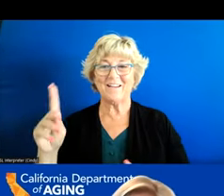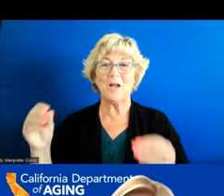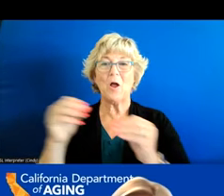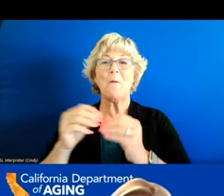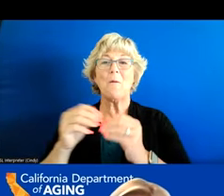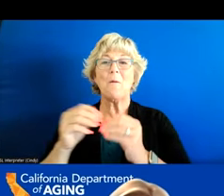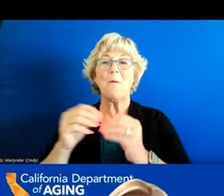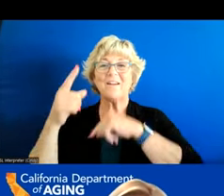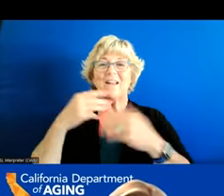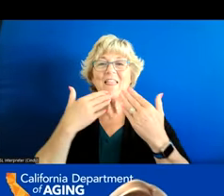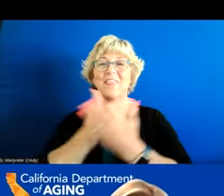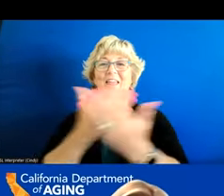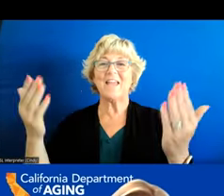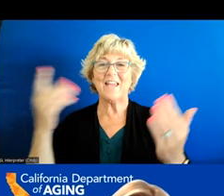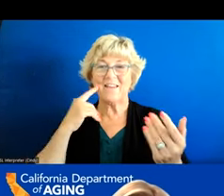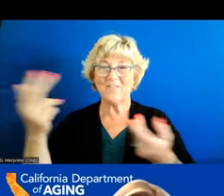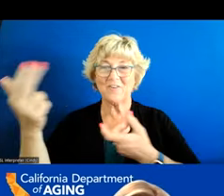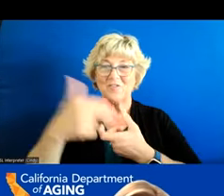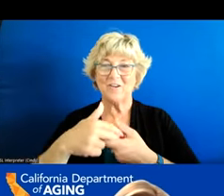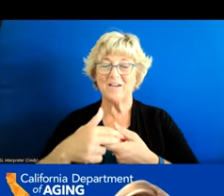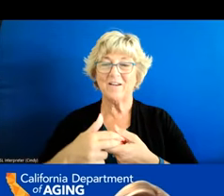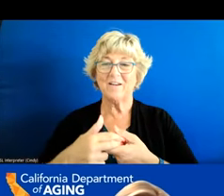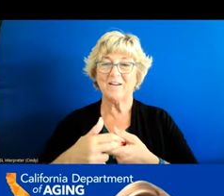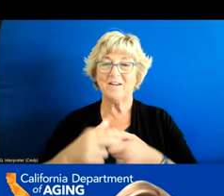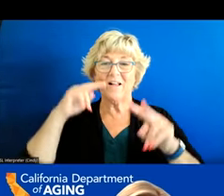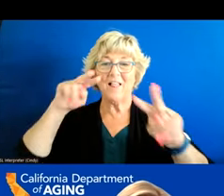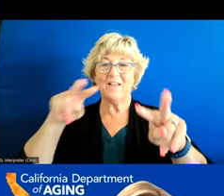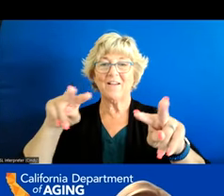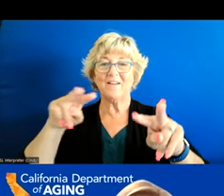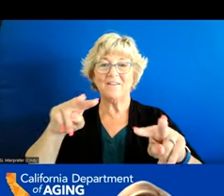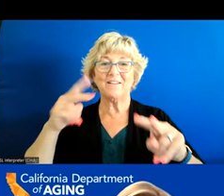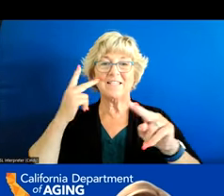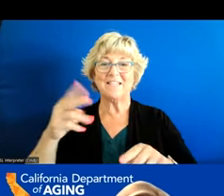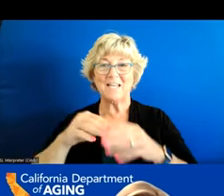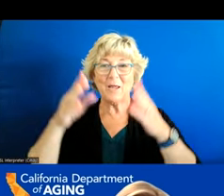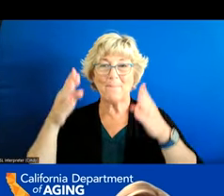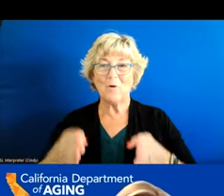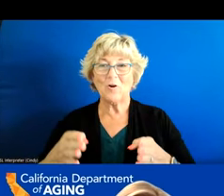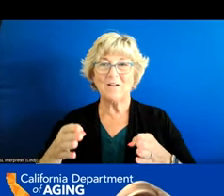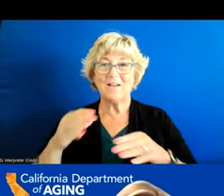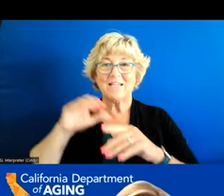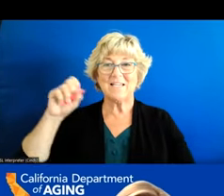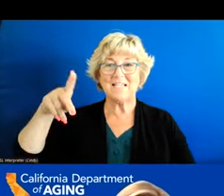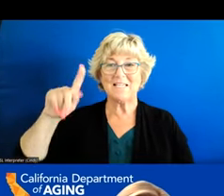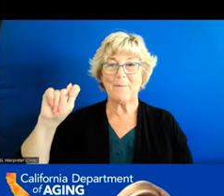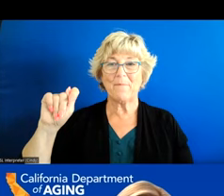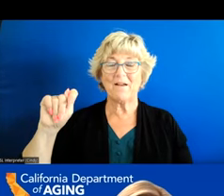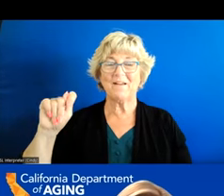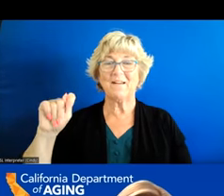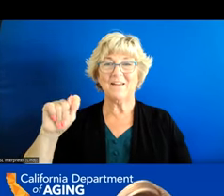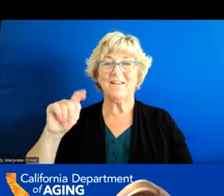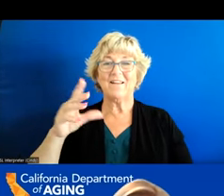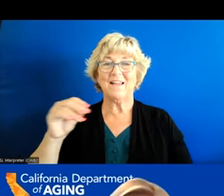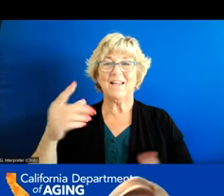come for sure thank you all for being here and look forward to seeing you in person in september and talking before them